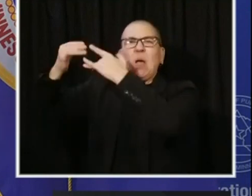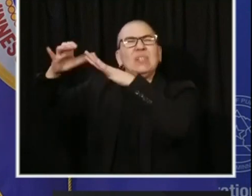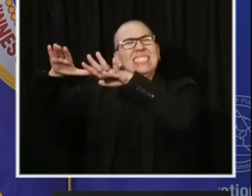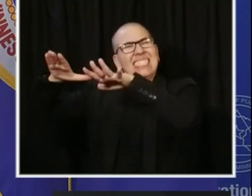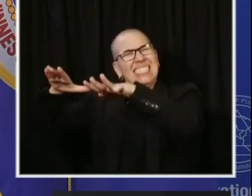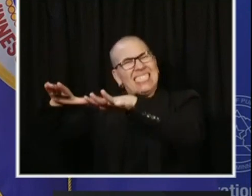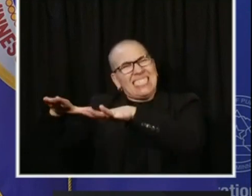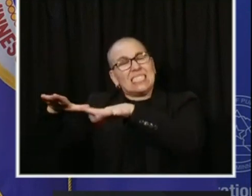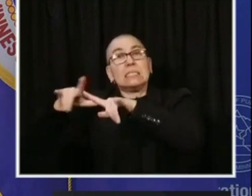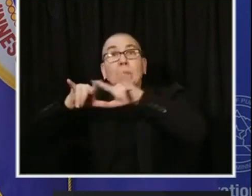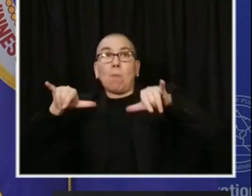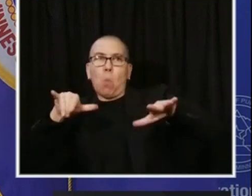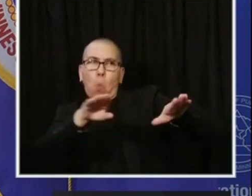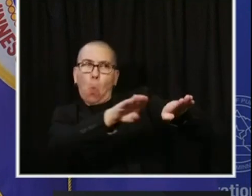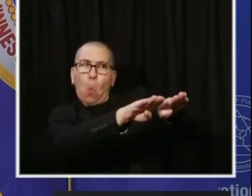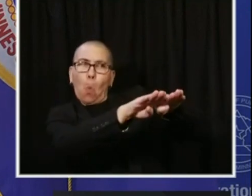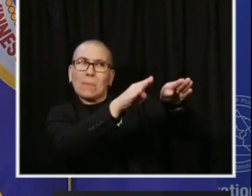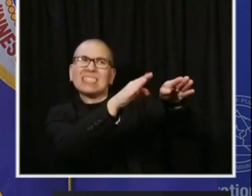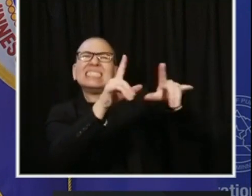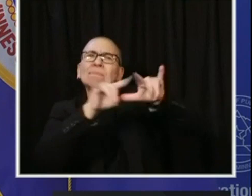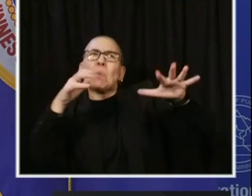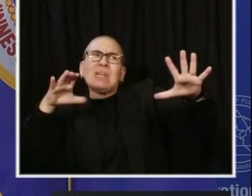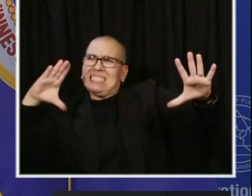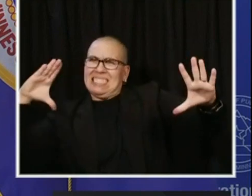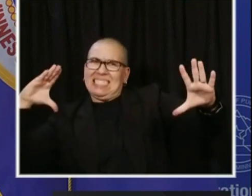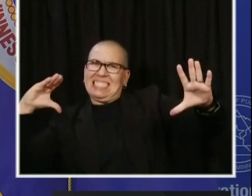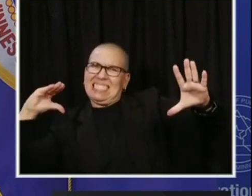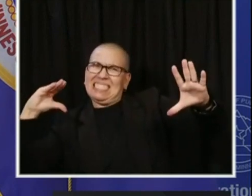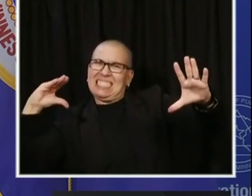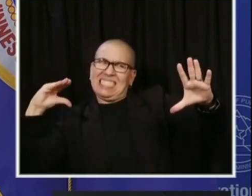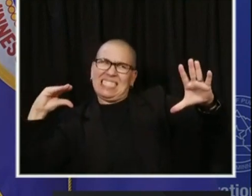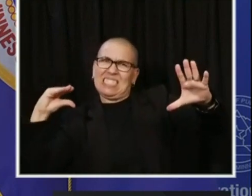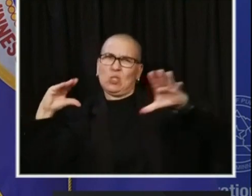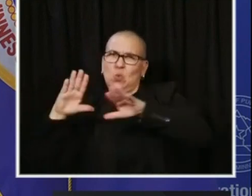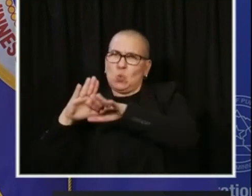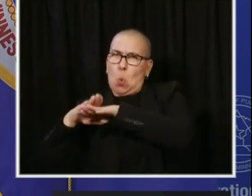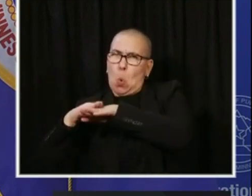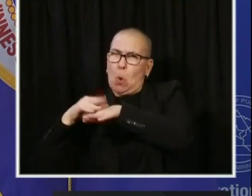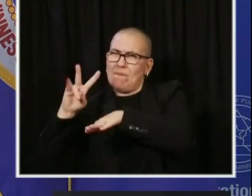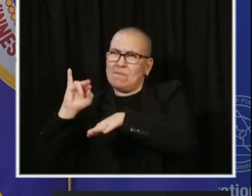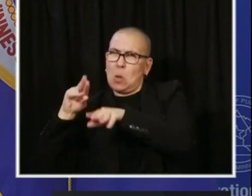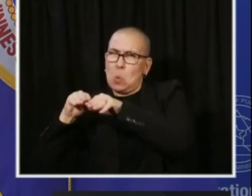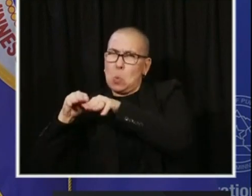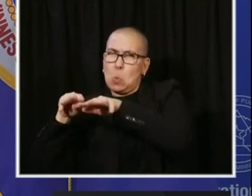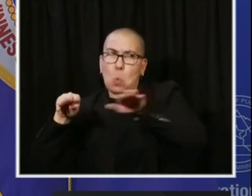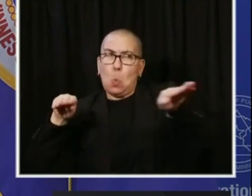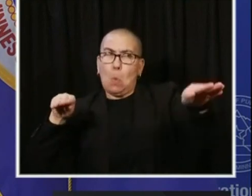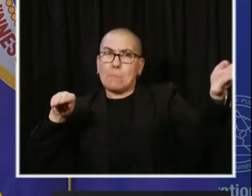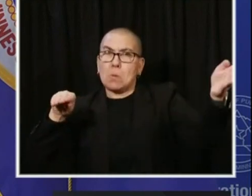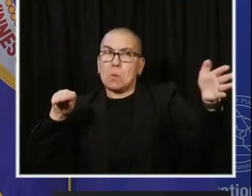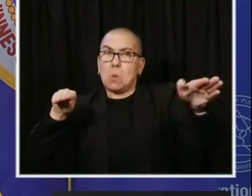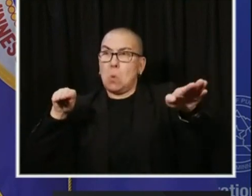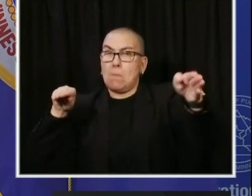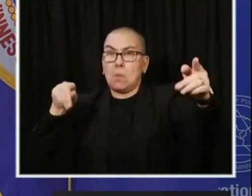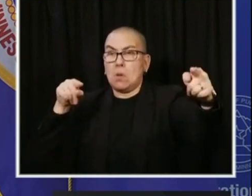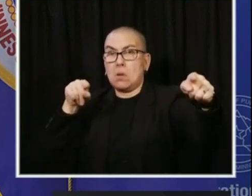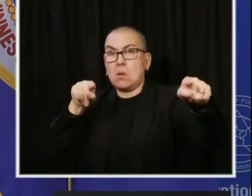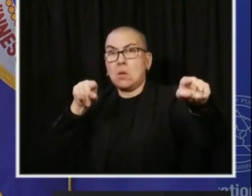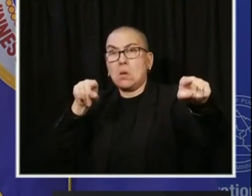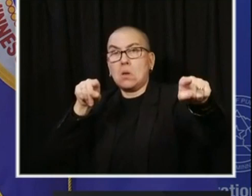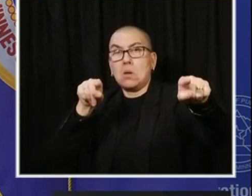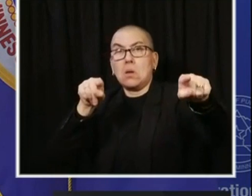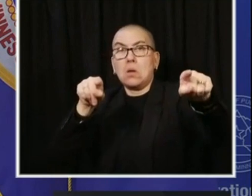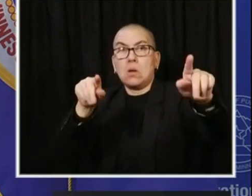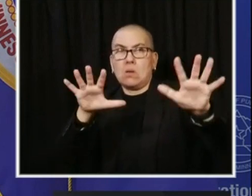Obviously, the goals here, as we slow the spread of the virus, as we open up some of our business cautiously with that dial, now